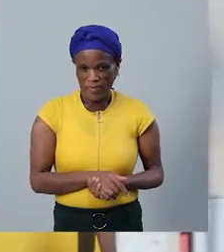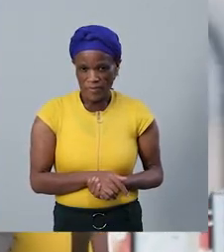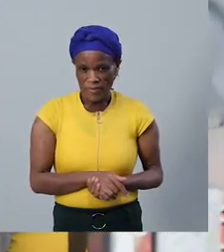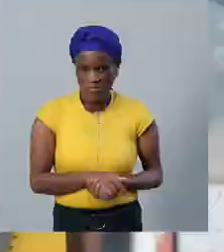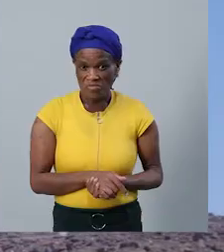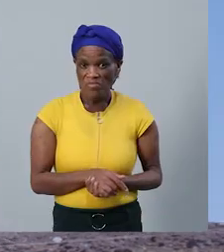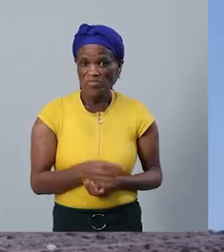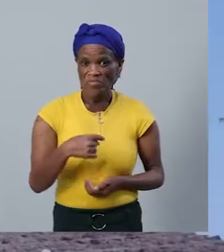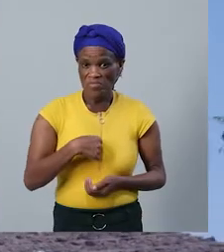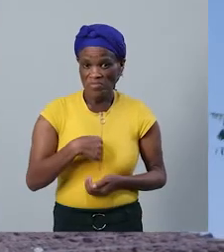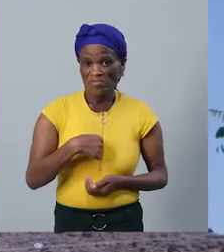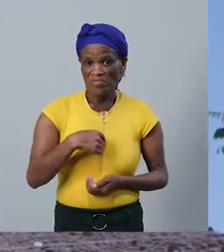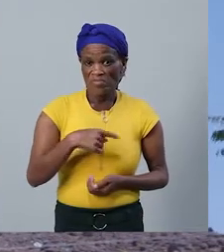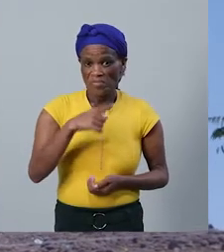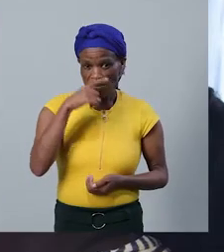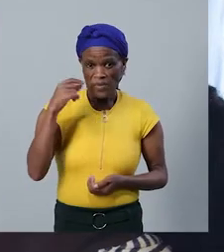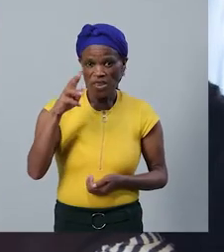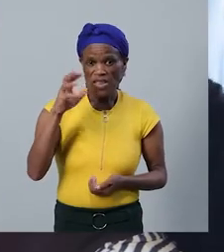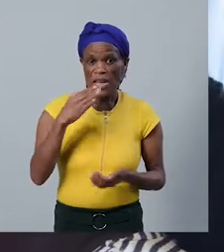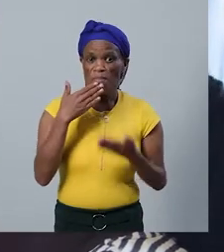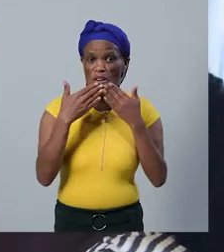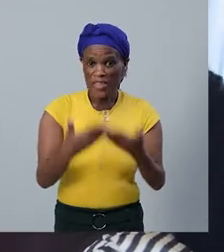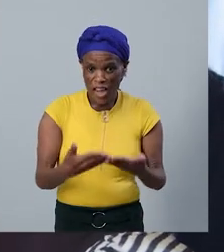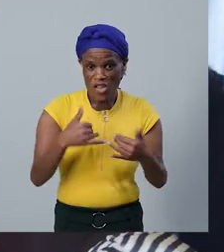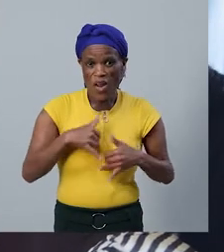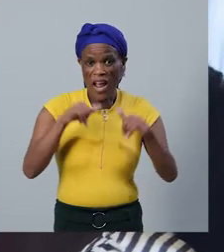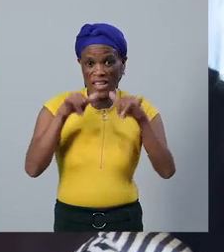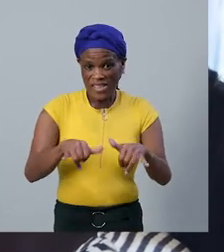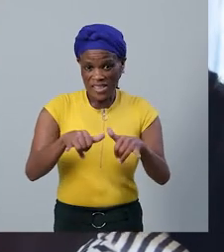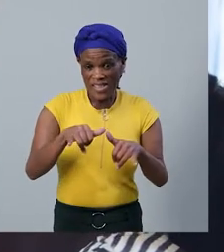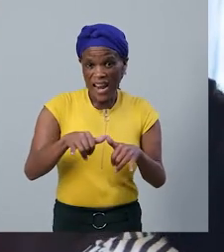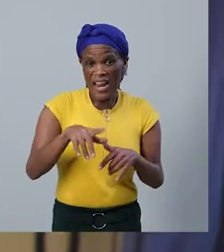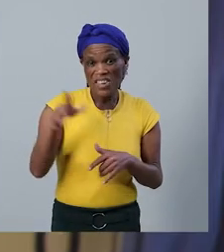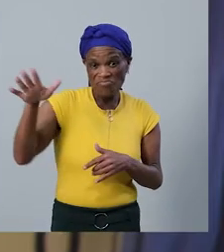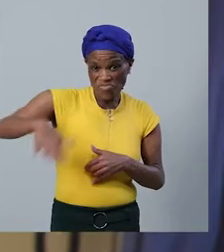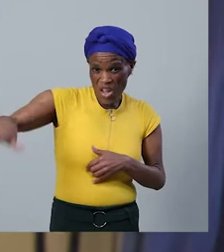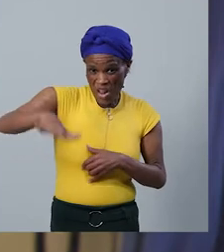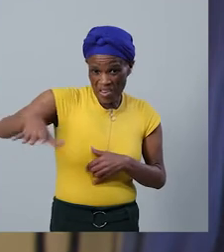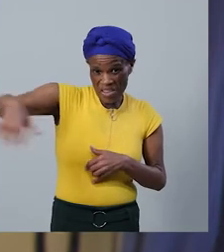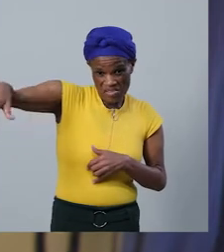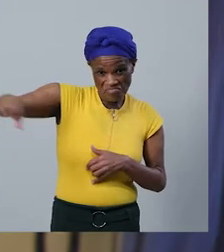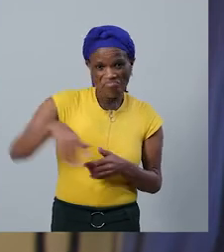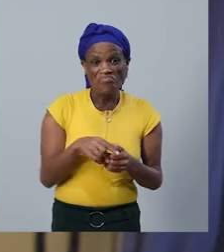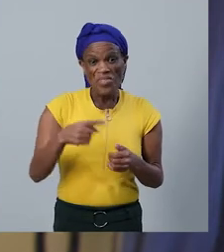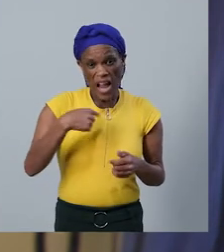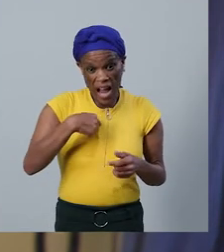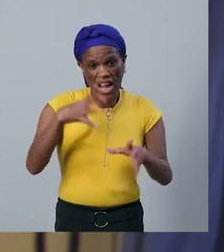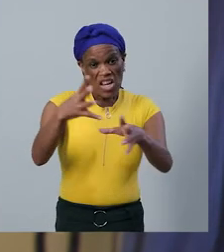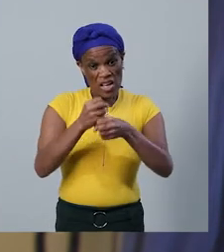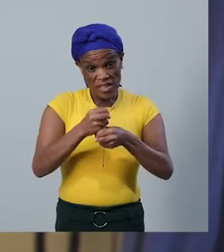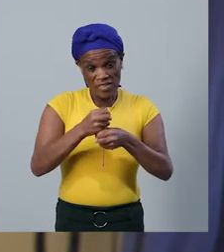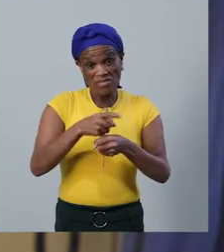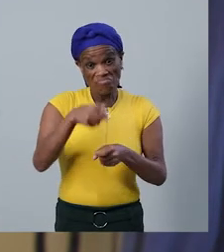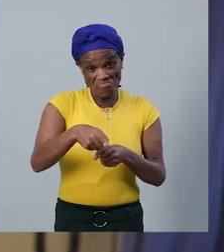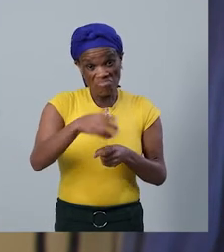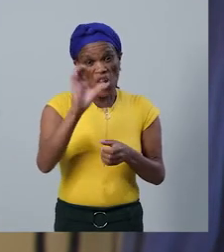My family, right, I hospital, and I was hospital, but I was hospital. I had to go